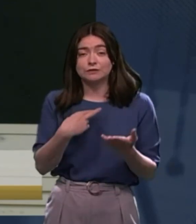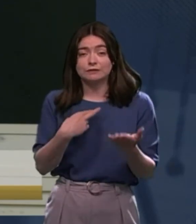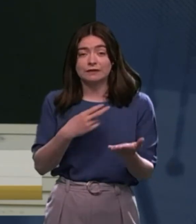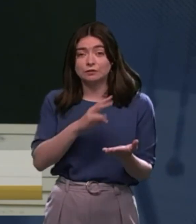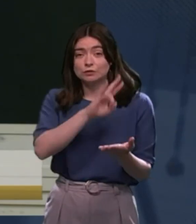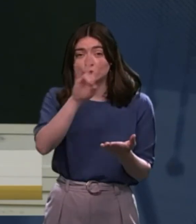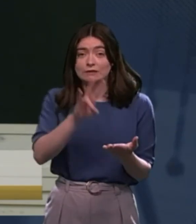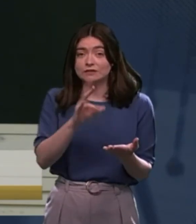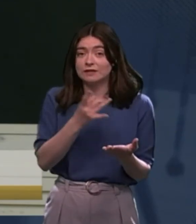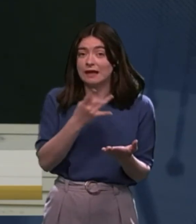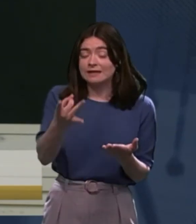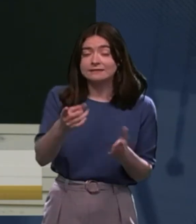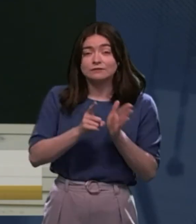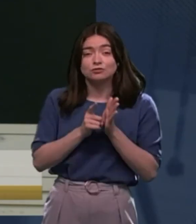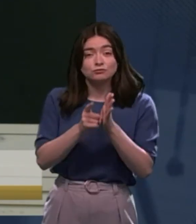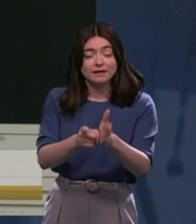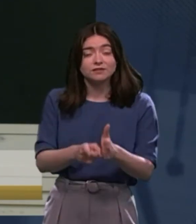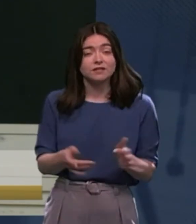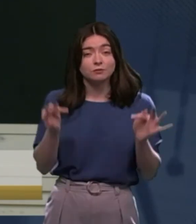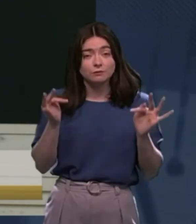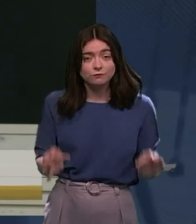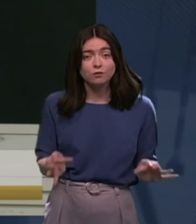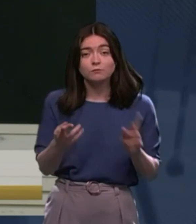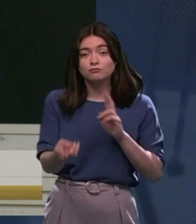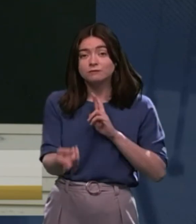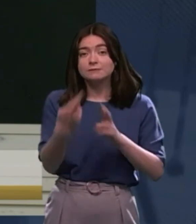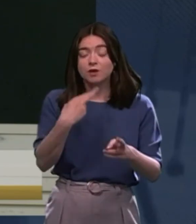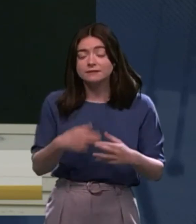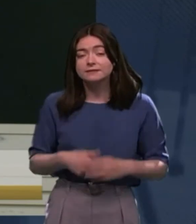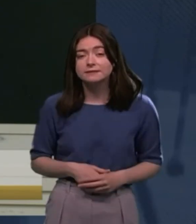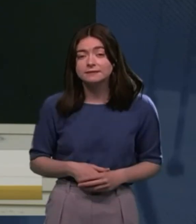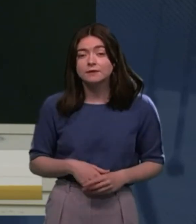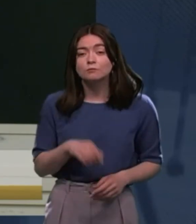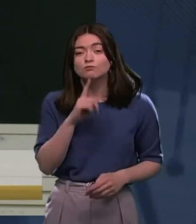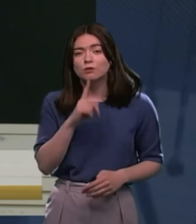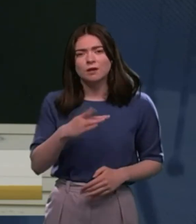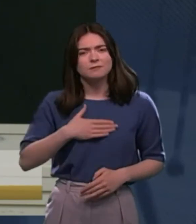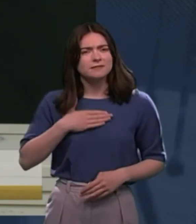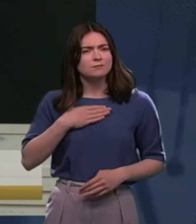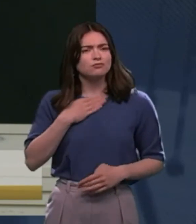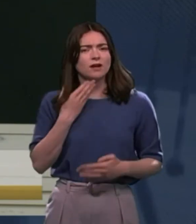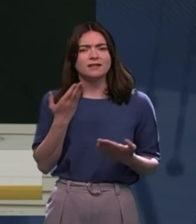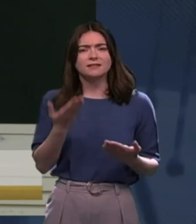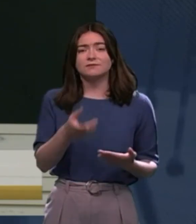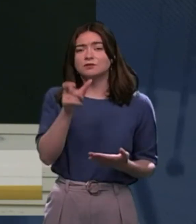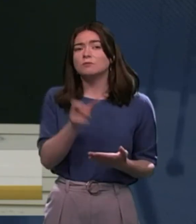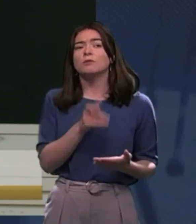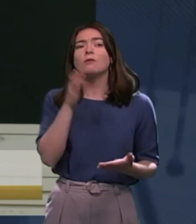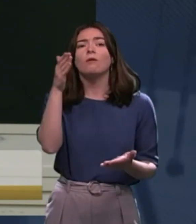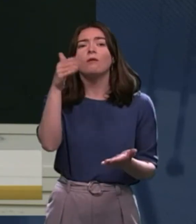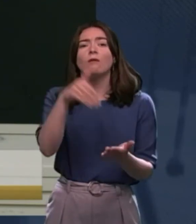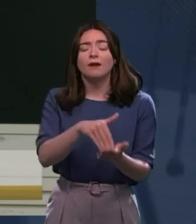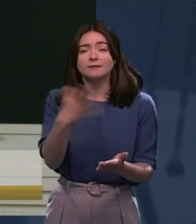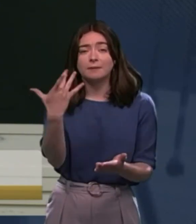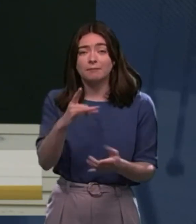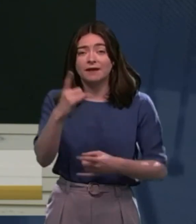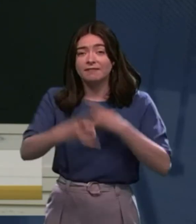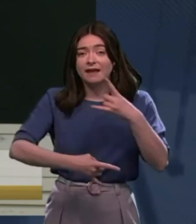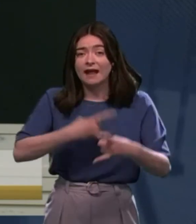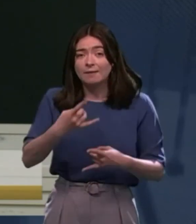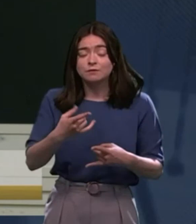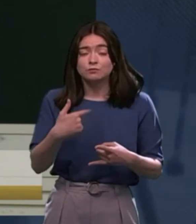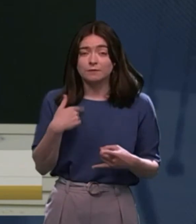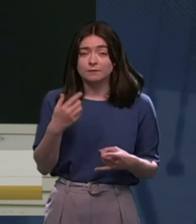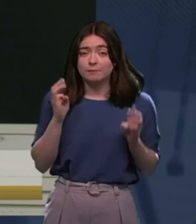Director and give you a formal reply on it, but I would be very surprised if someone went to a bank and that happened with the powers we would